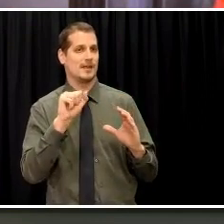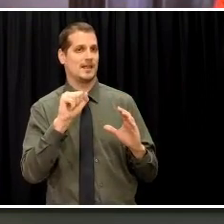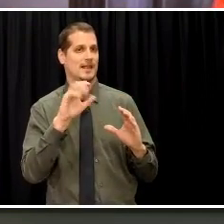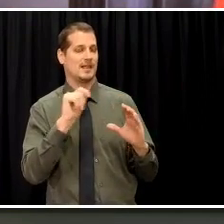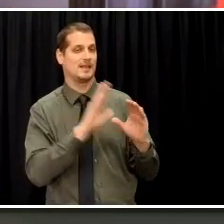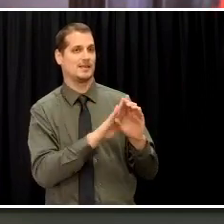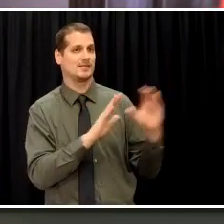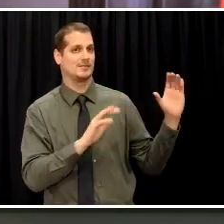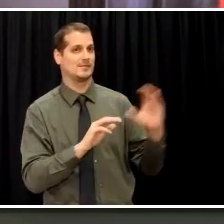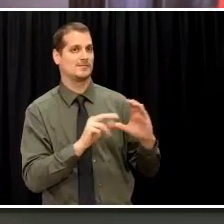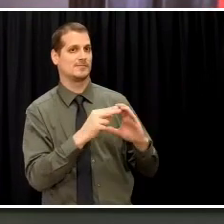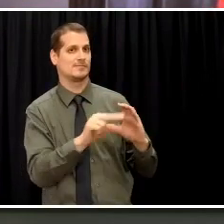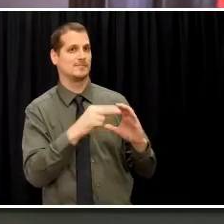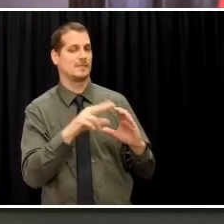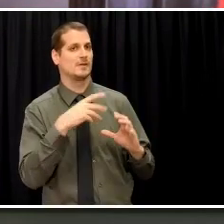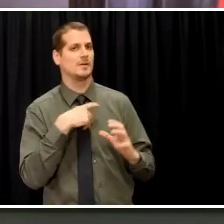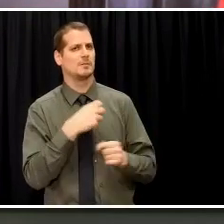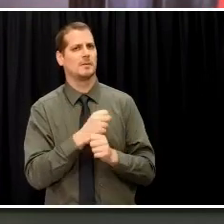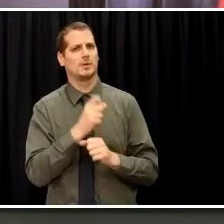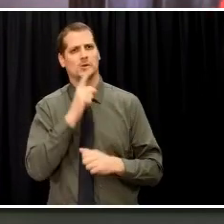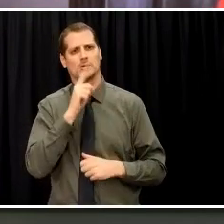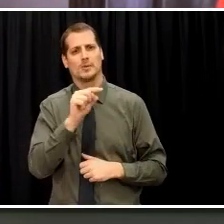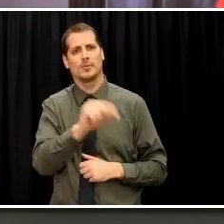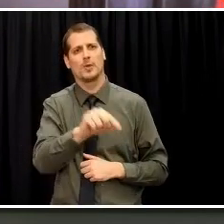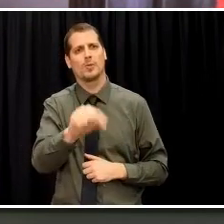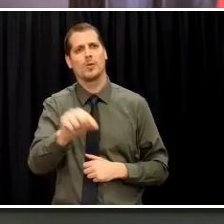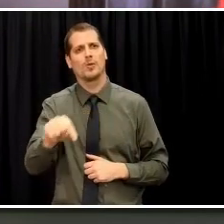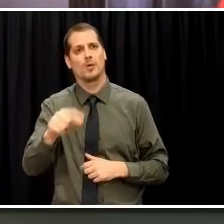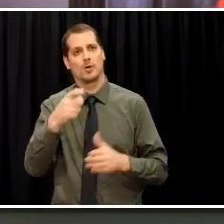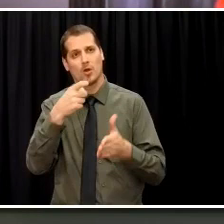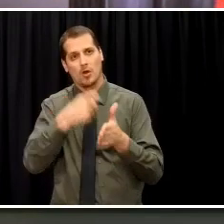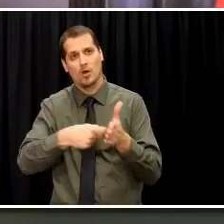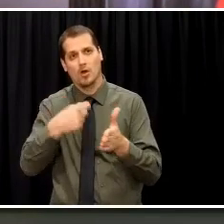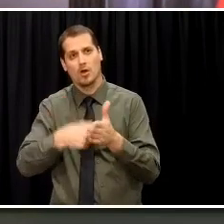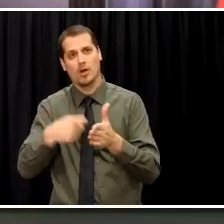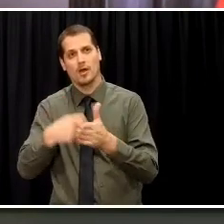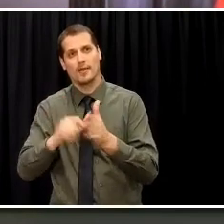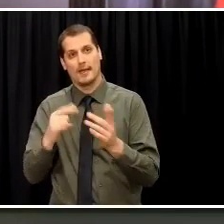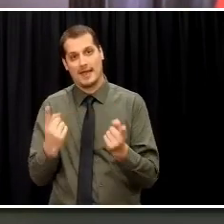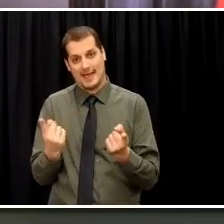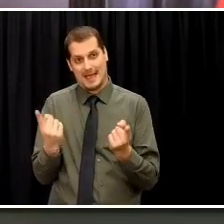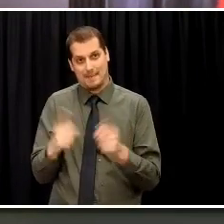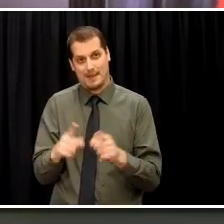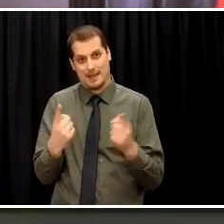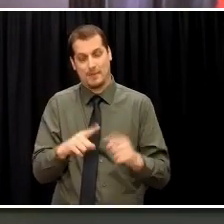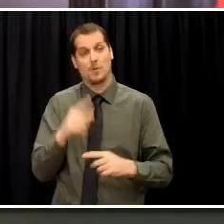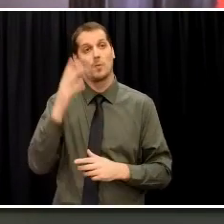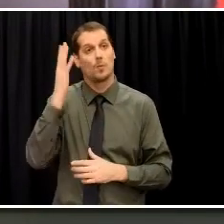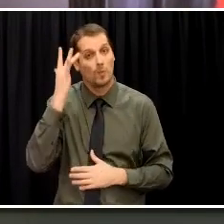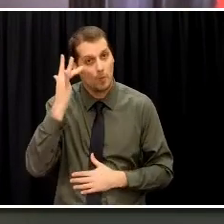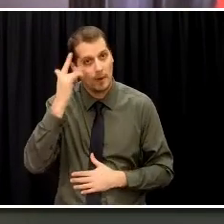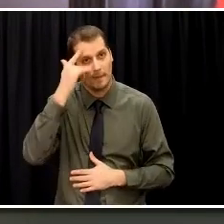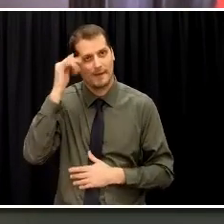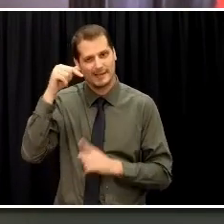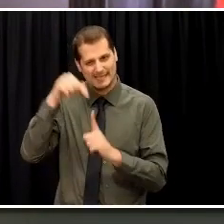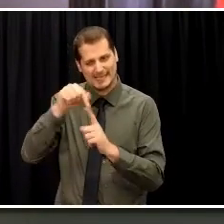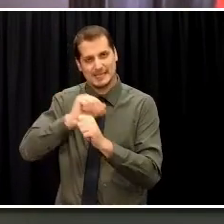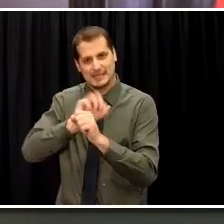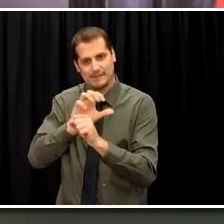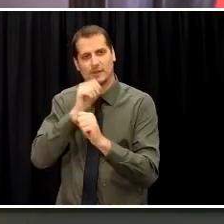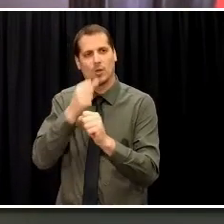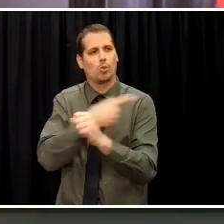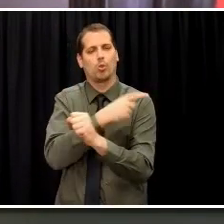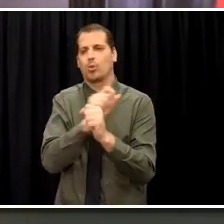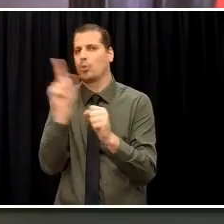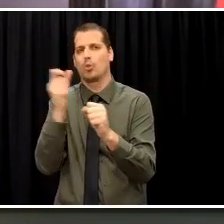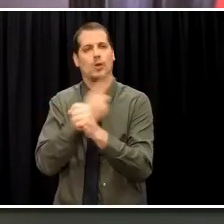those costs that have been incurred directly to deal with the